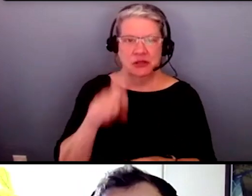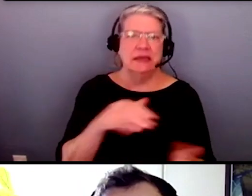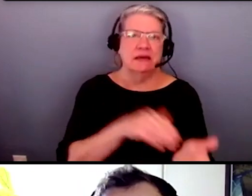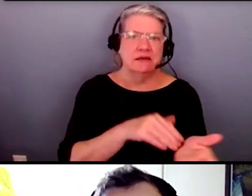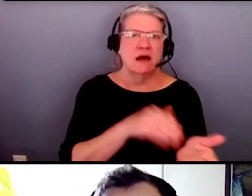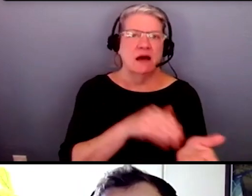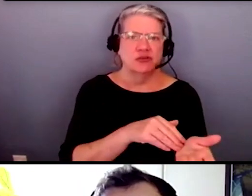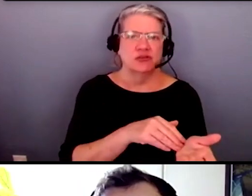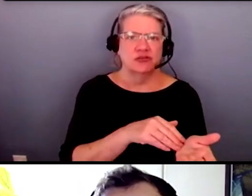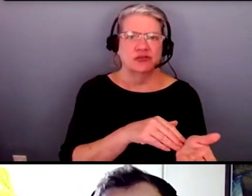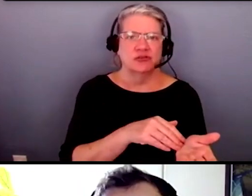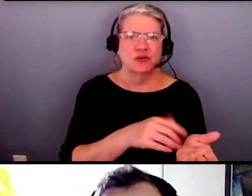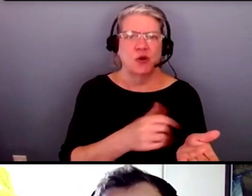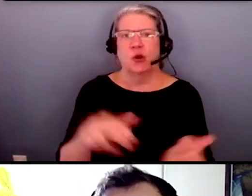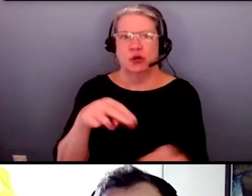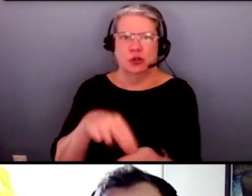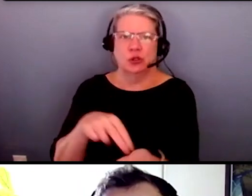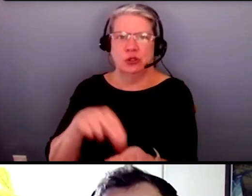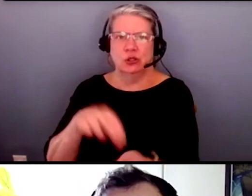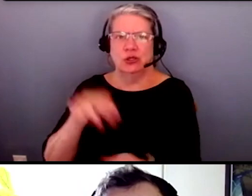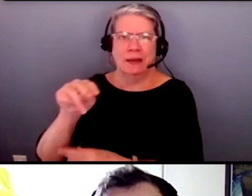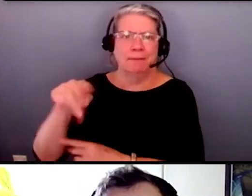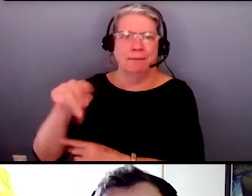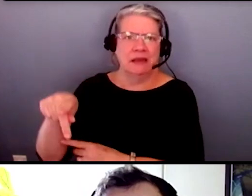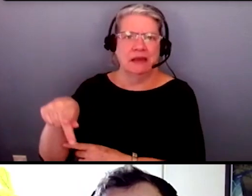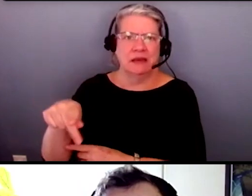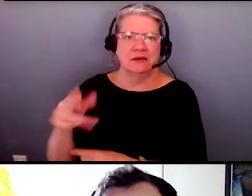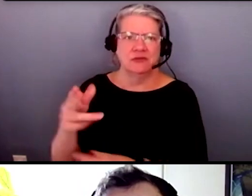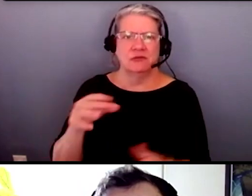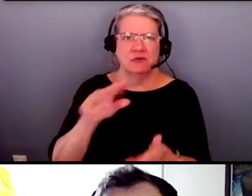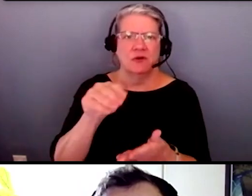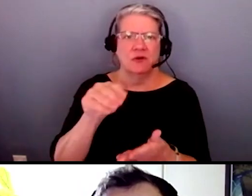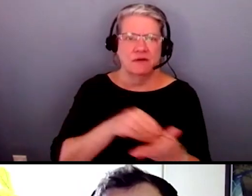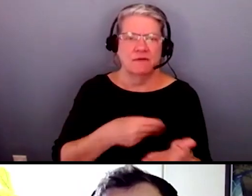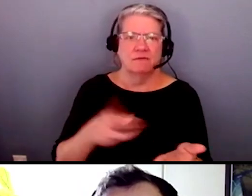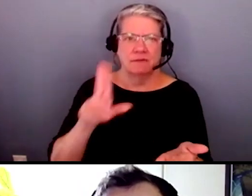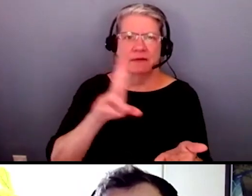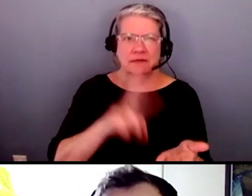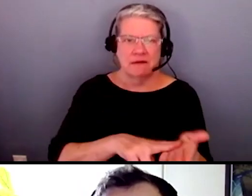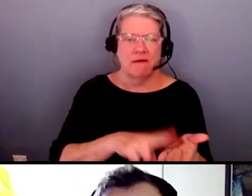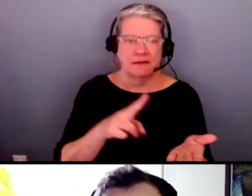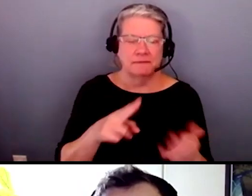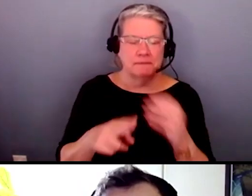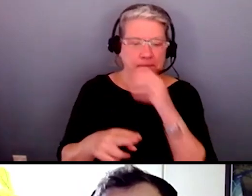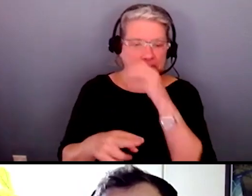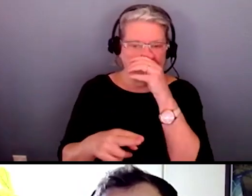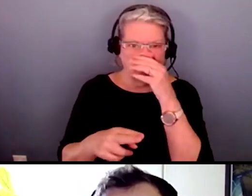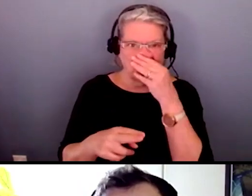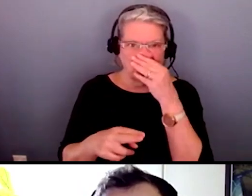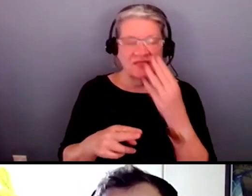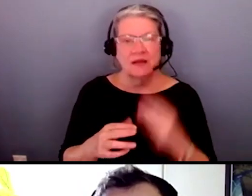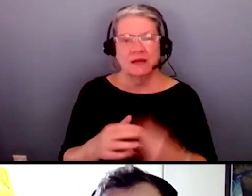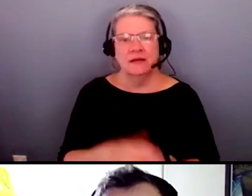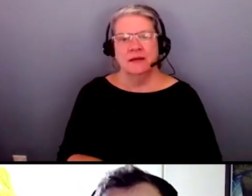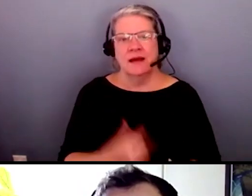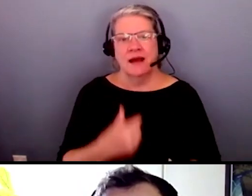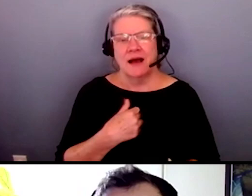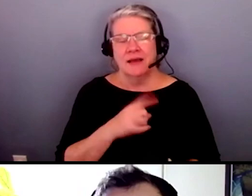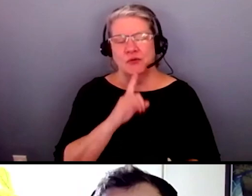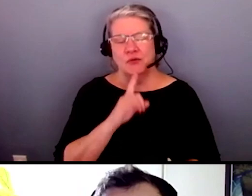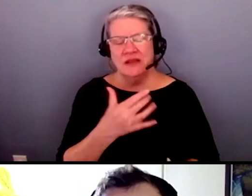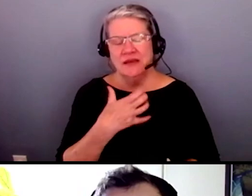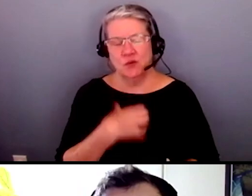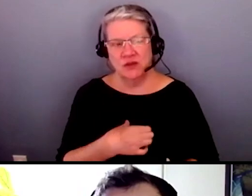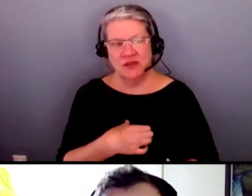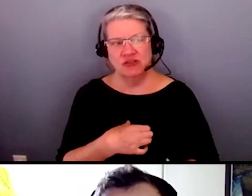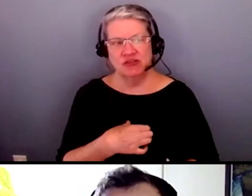or nurse practitioner or kina to sign that piece of paper I just really wish that